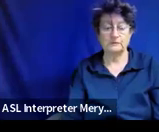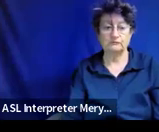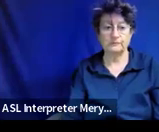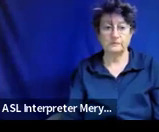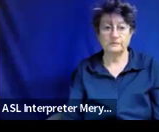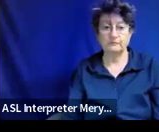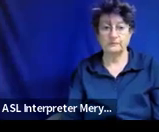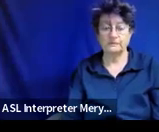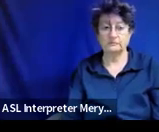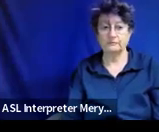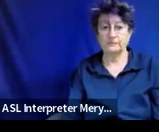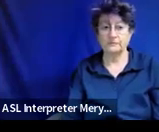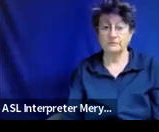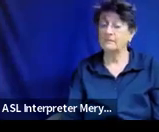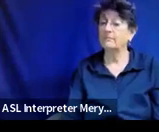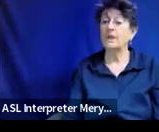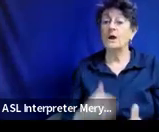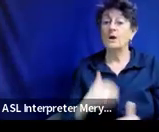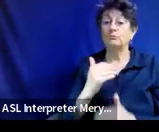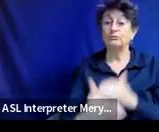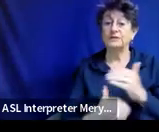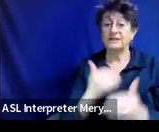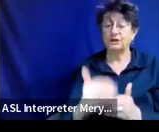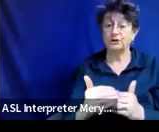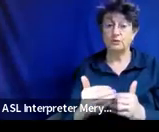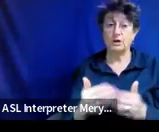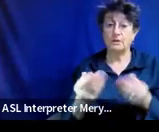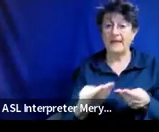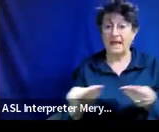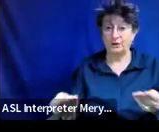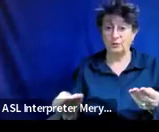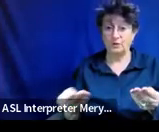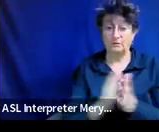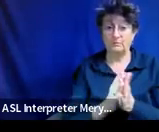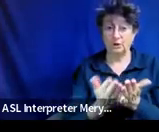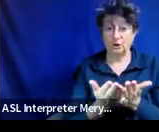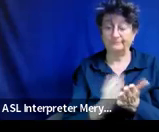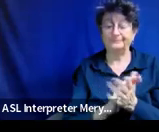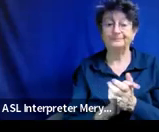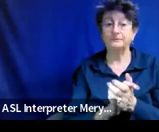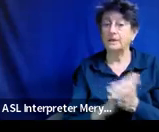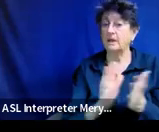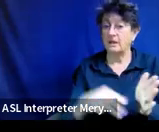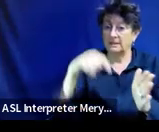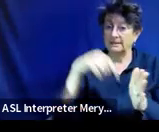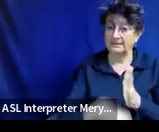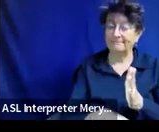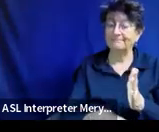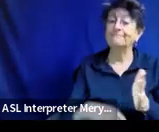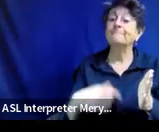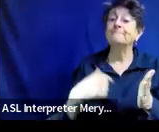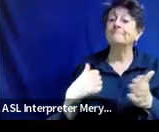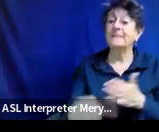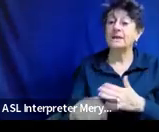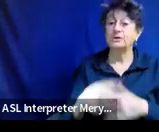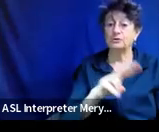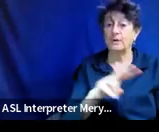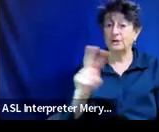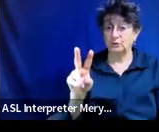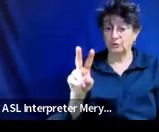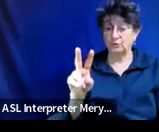um and the procedural manual goes into more depth on page 22 of what 4c